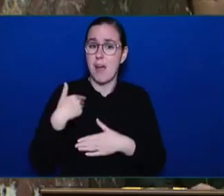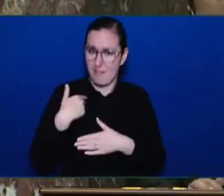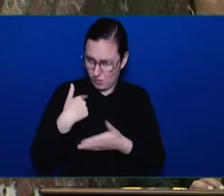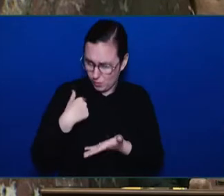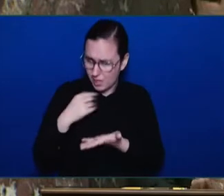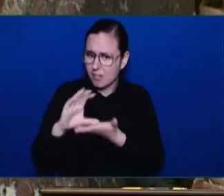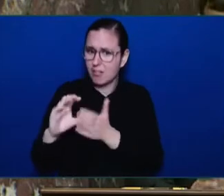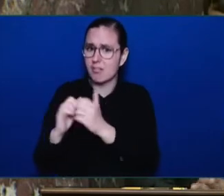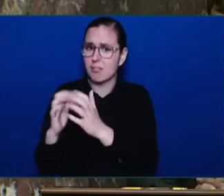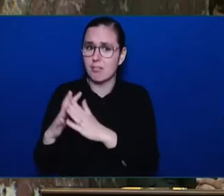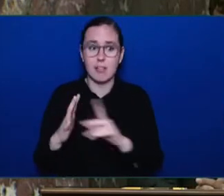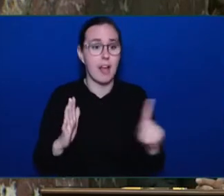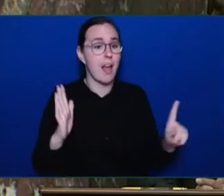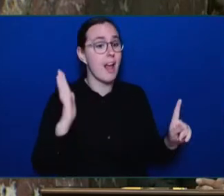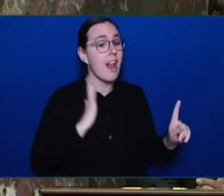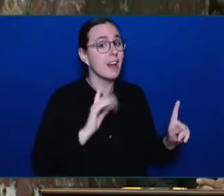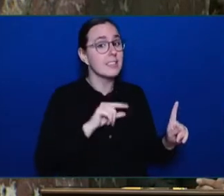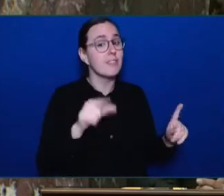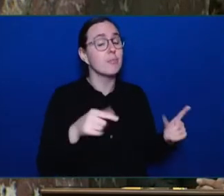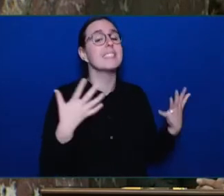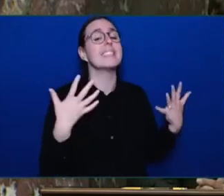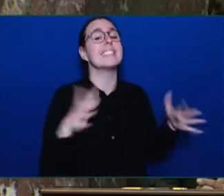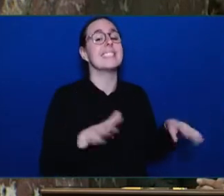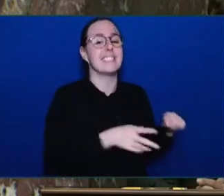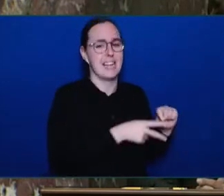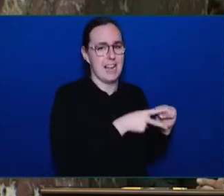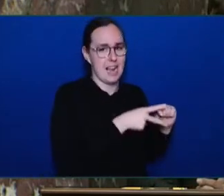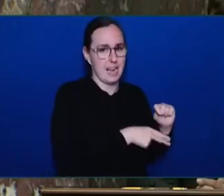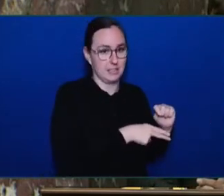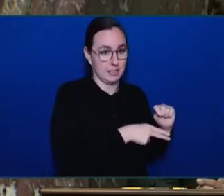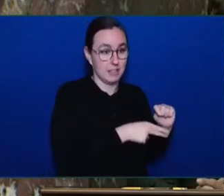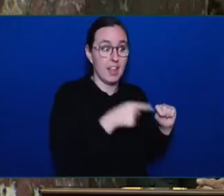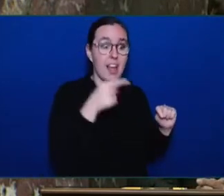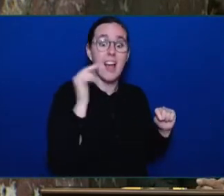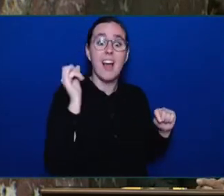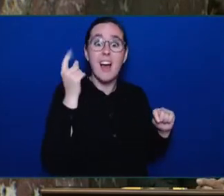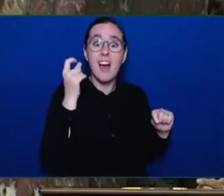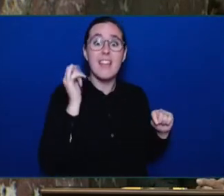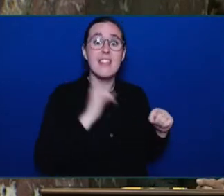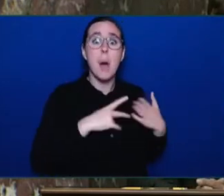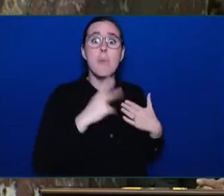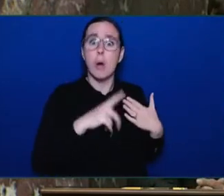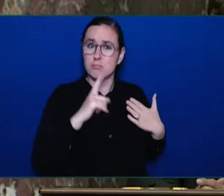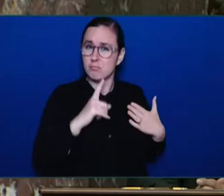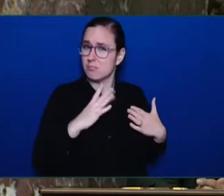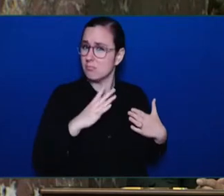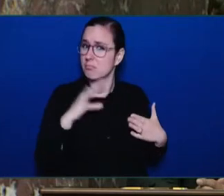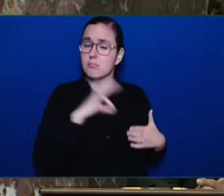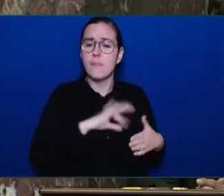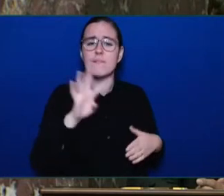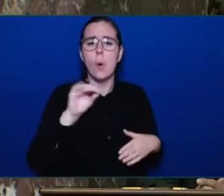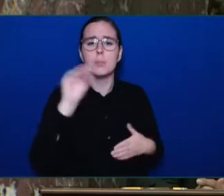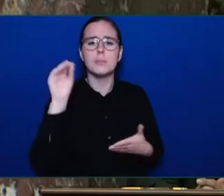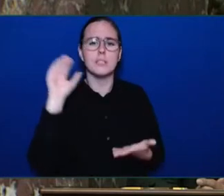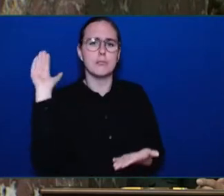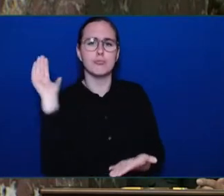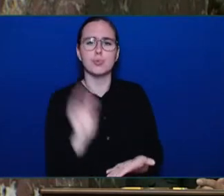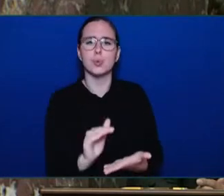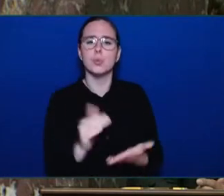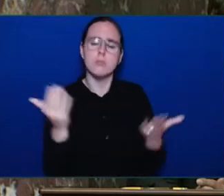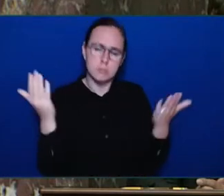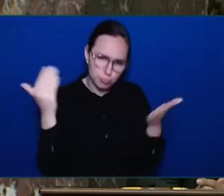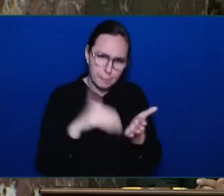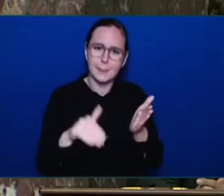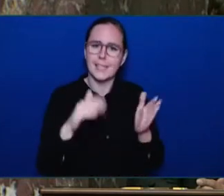And that is something that will continue. That is what we've announced. Mr. Speaker, this is a serious problem that sloganeering is not going to